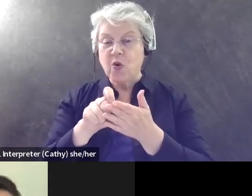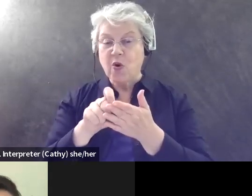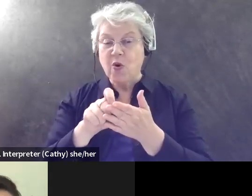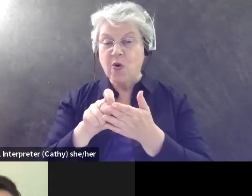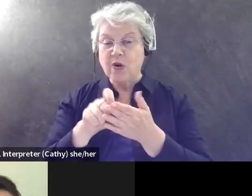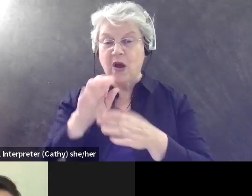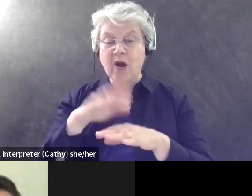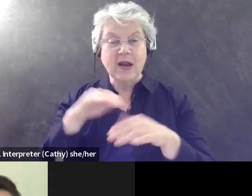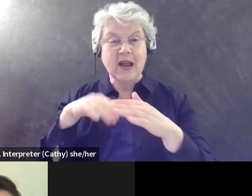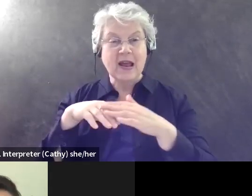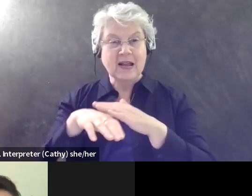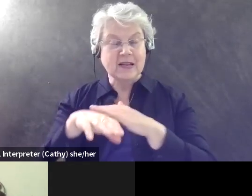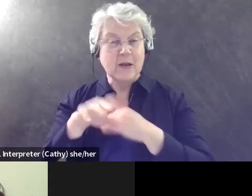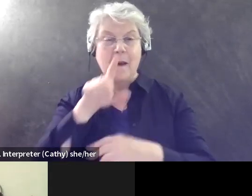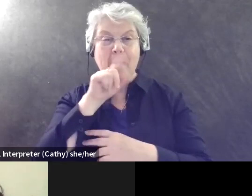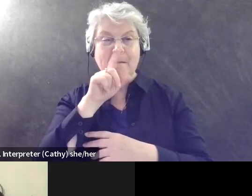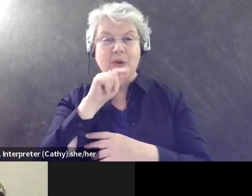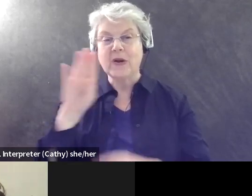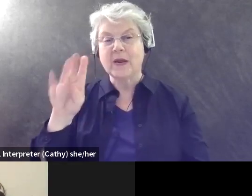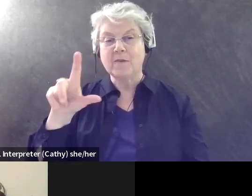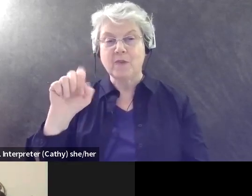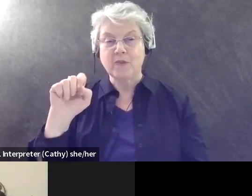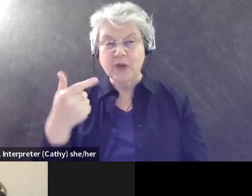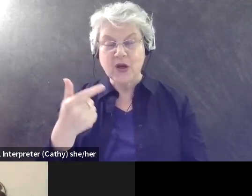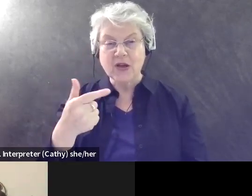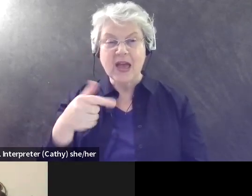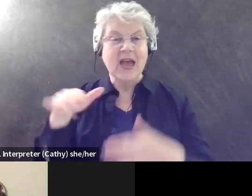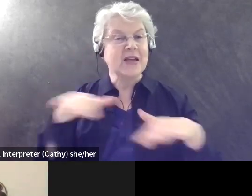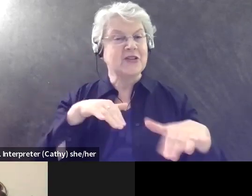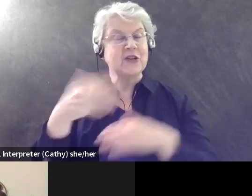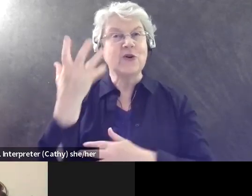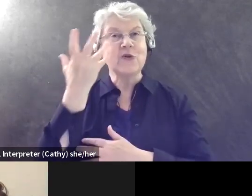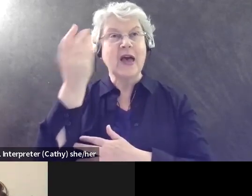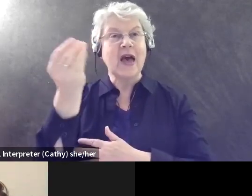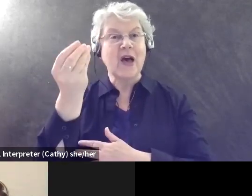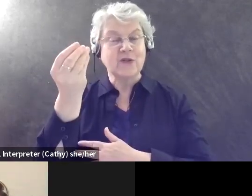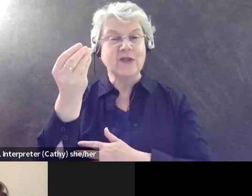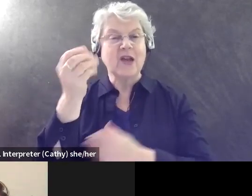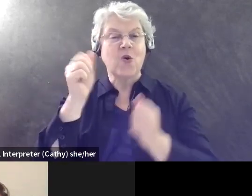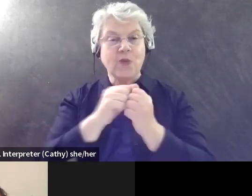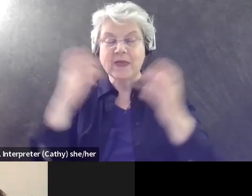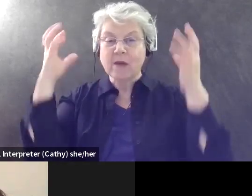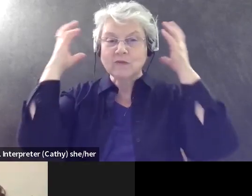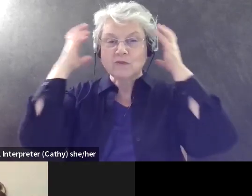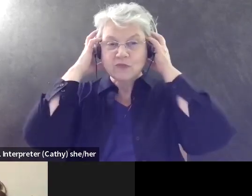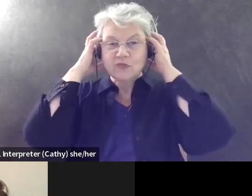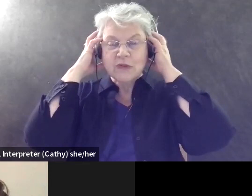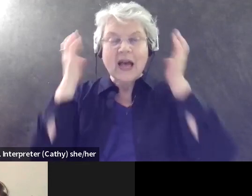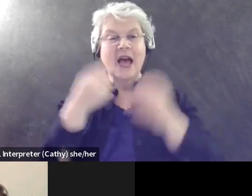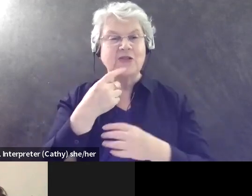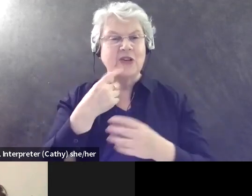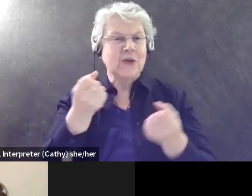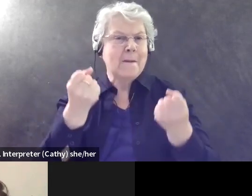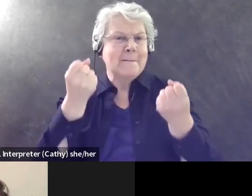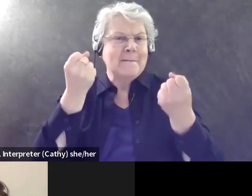Um, she's autistic and she goes birding with noise cancelling headphones a lot because the sound of many birds, she said cardinals and